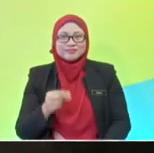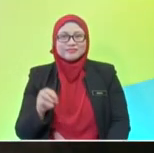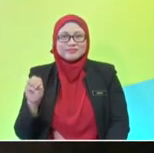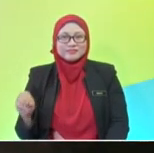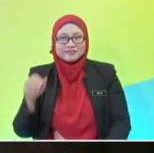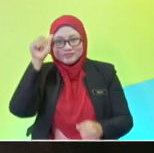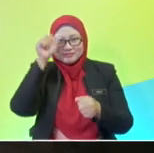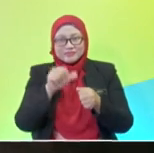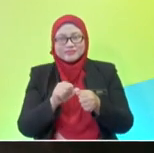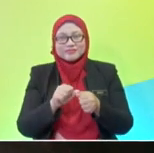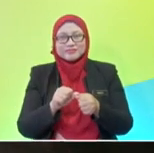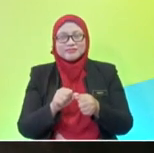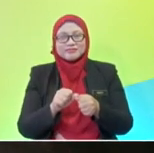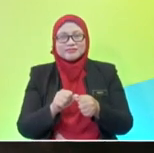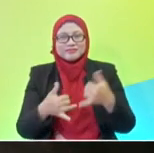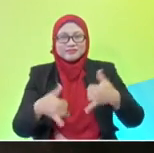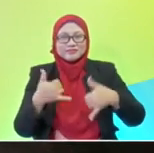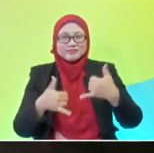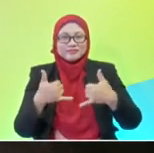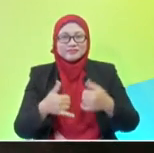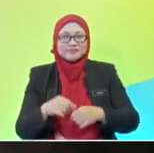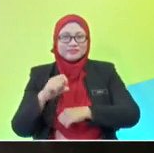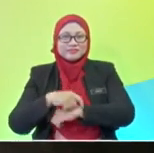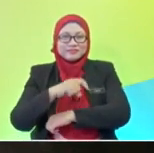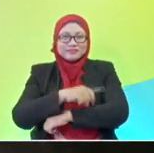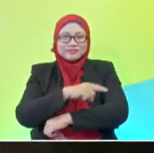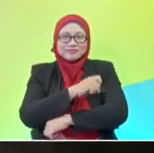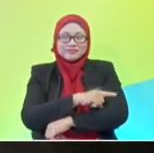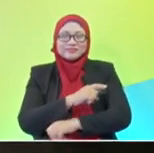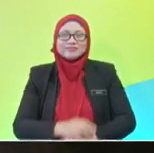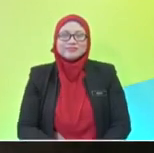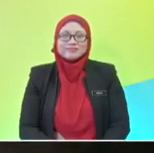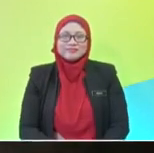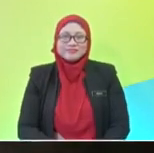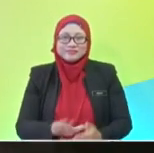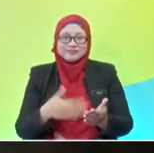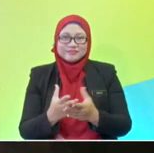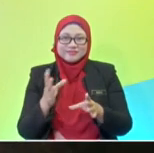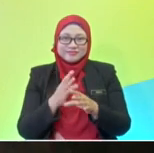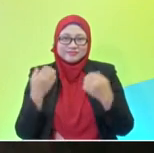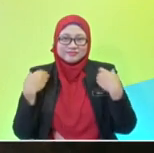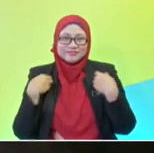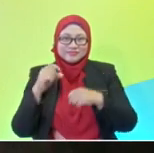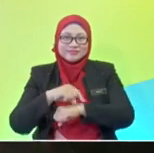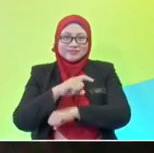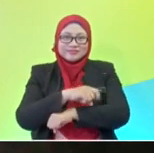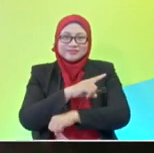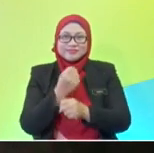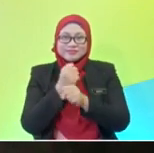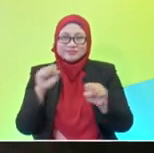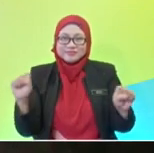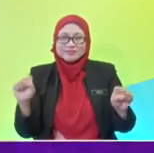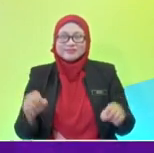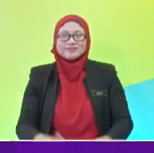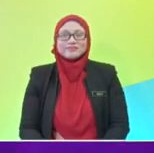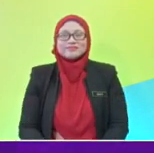let's play a game. It's called My Caterpillar. Okay. Okay, have you got your caterpillar ready? Hmm, how have you got them?